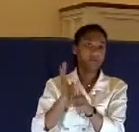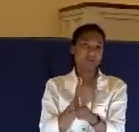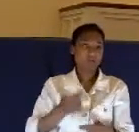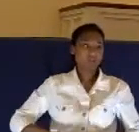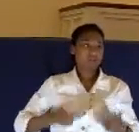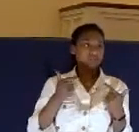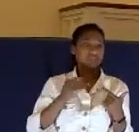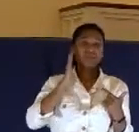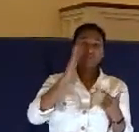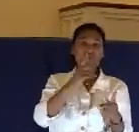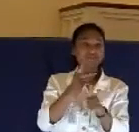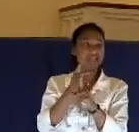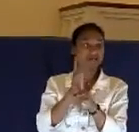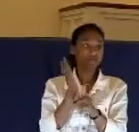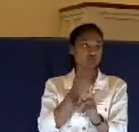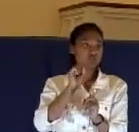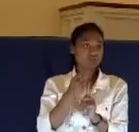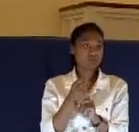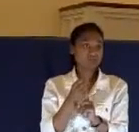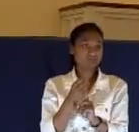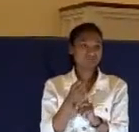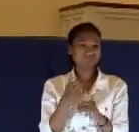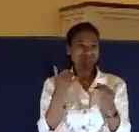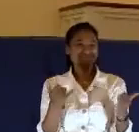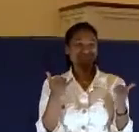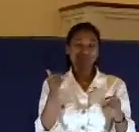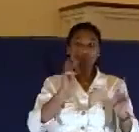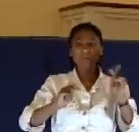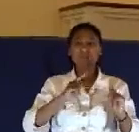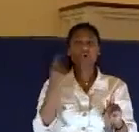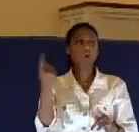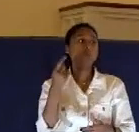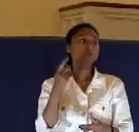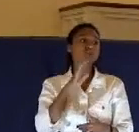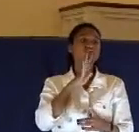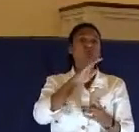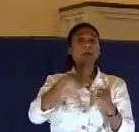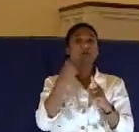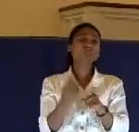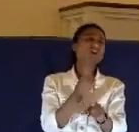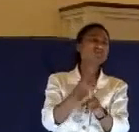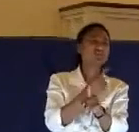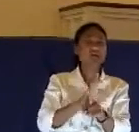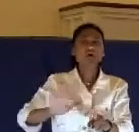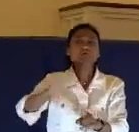live in a day where we hear a lot about claiming your rights and all this sort of thing.